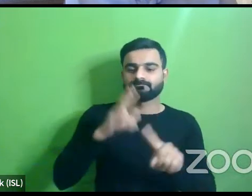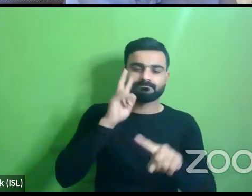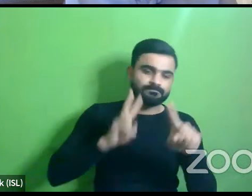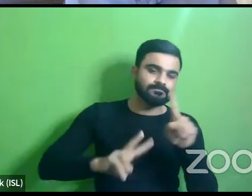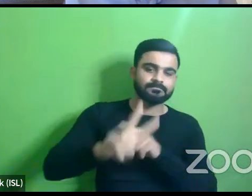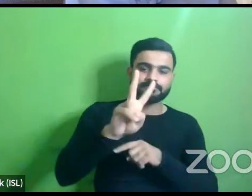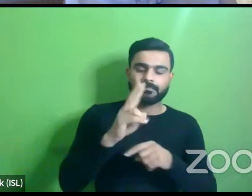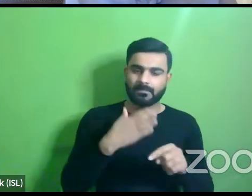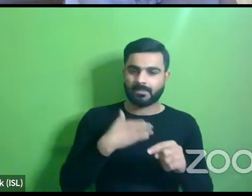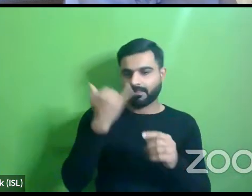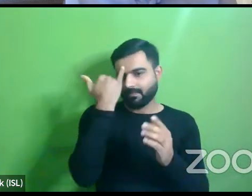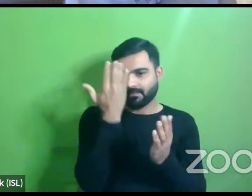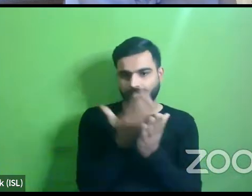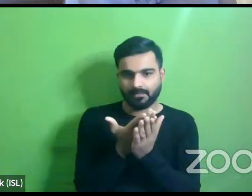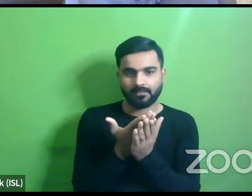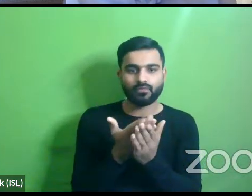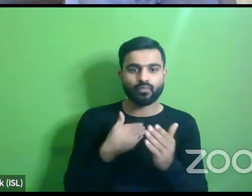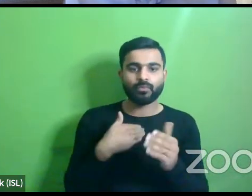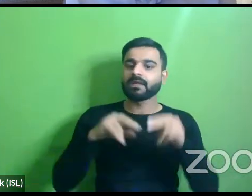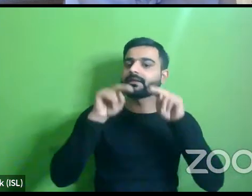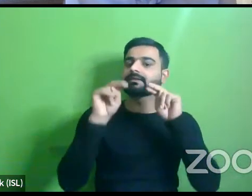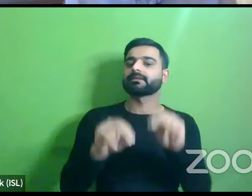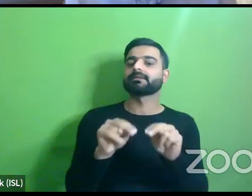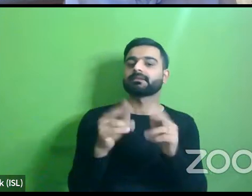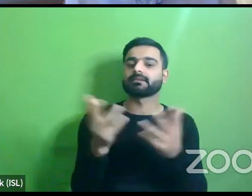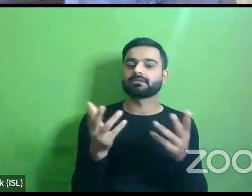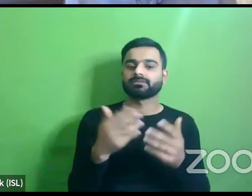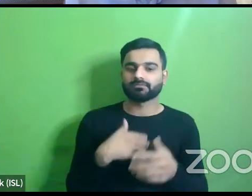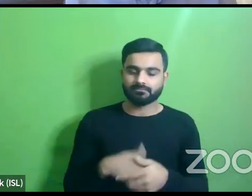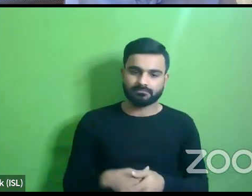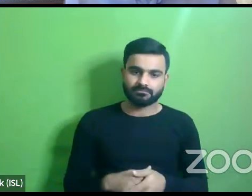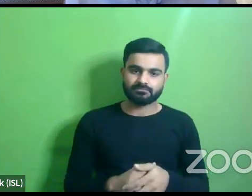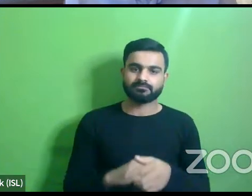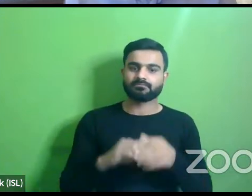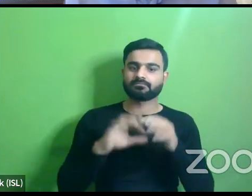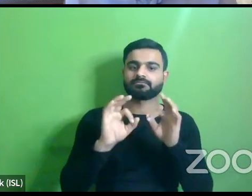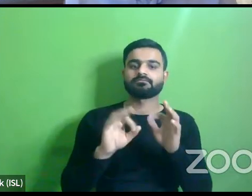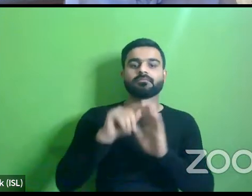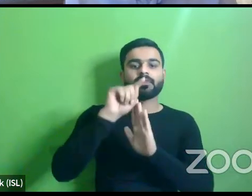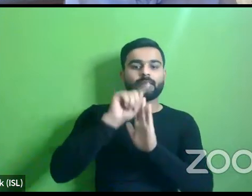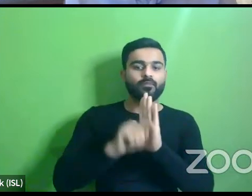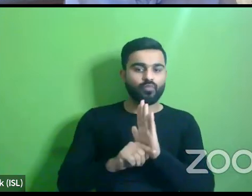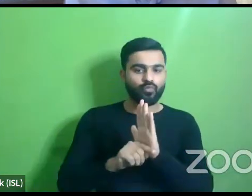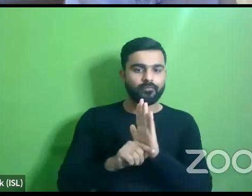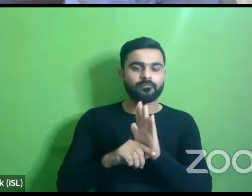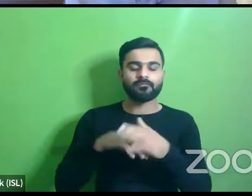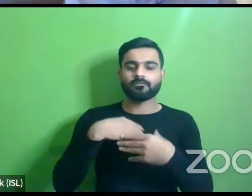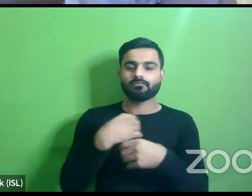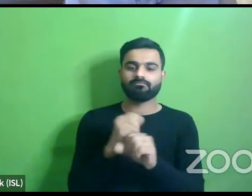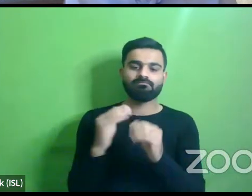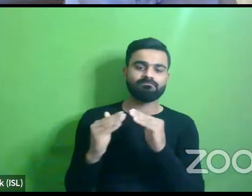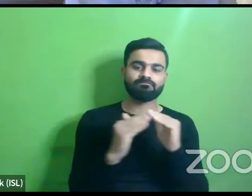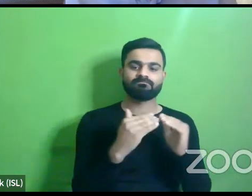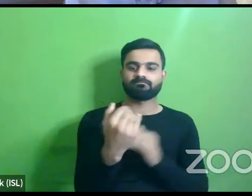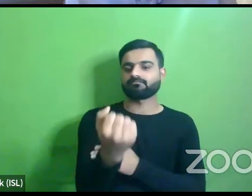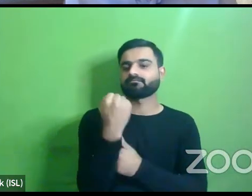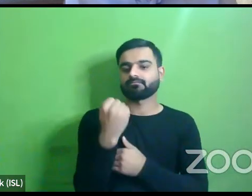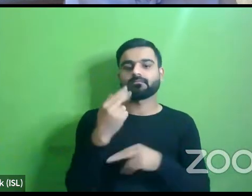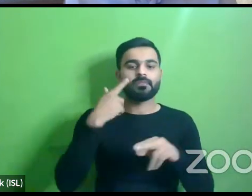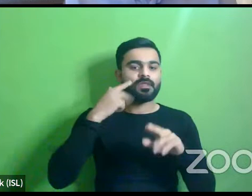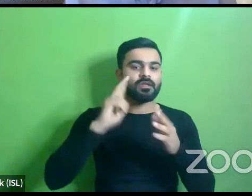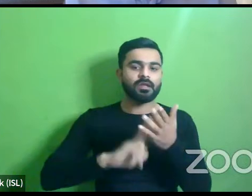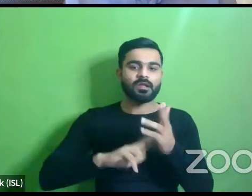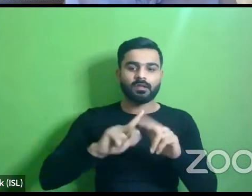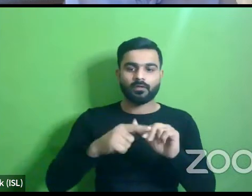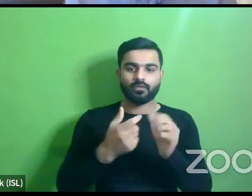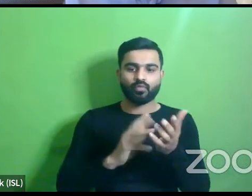my suggestion would be what we need is you know uh very uh policies that will strengthen the enforcement of uh